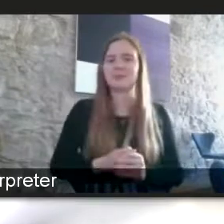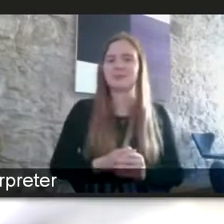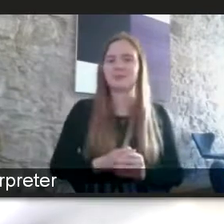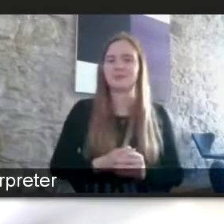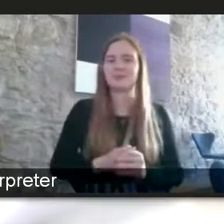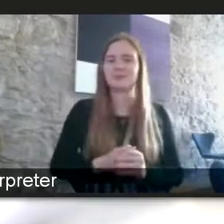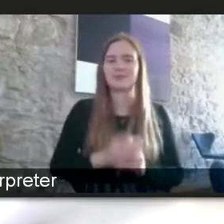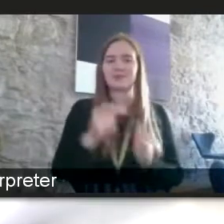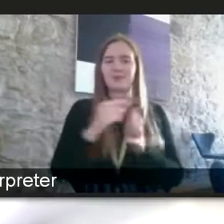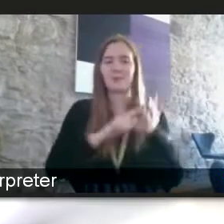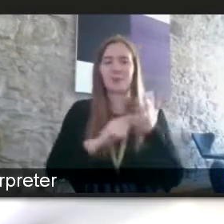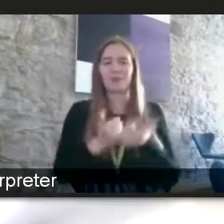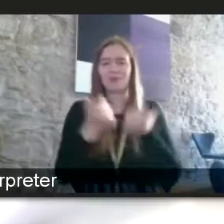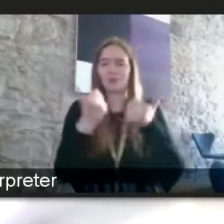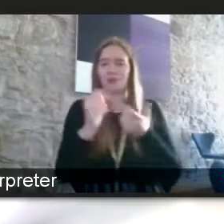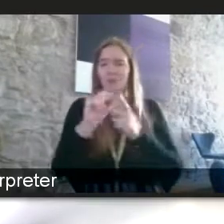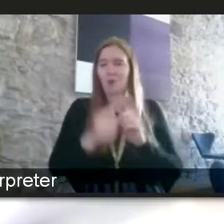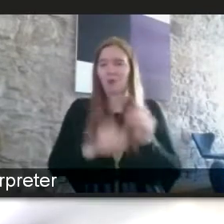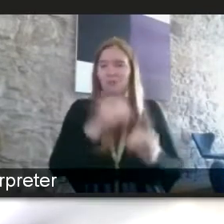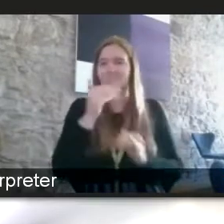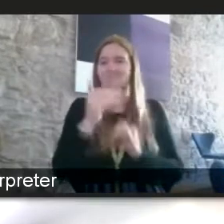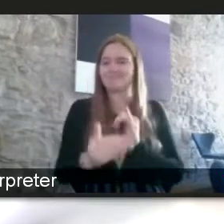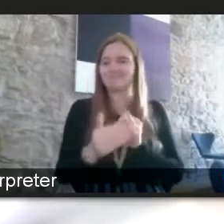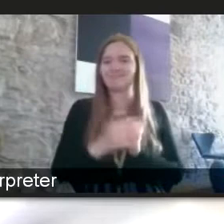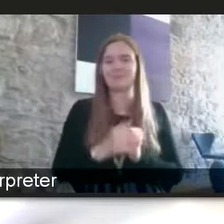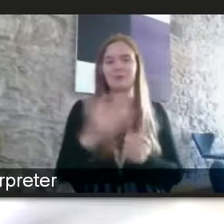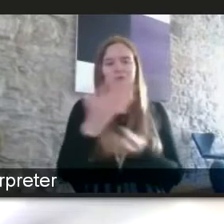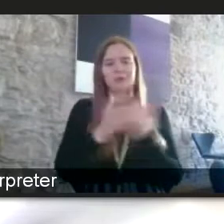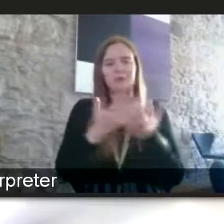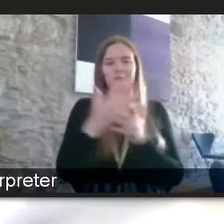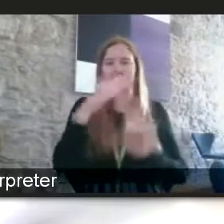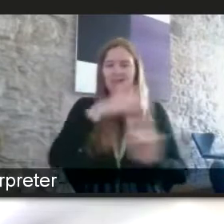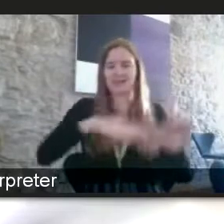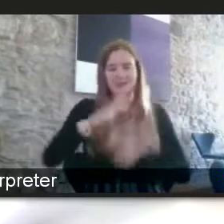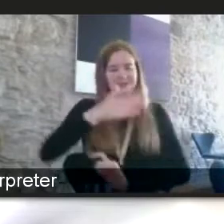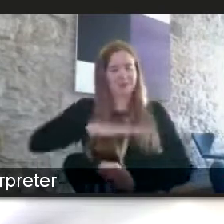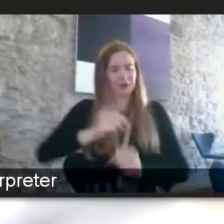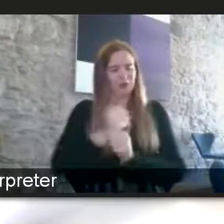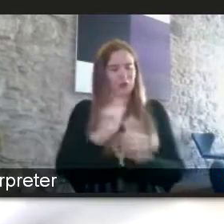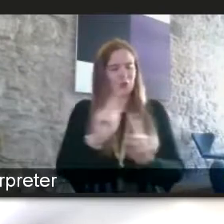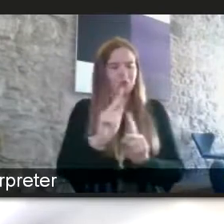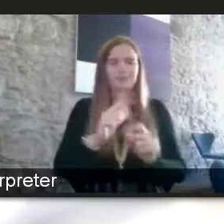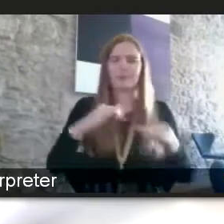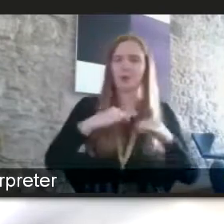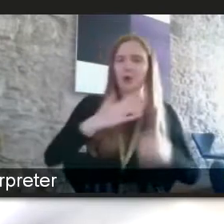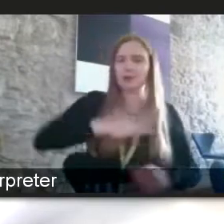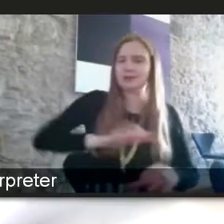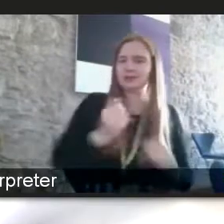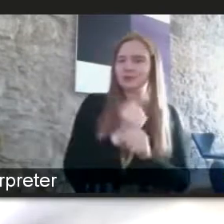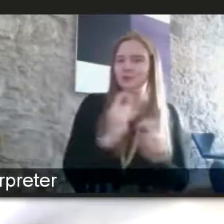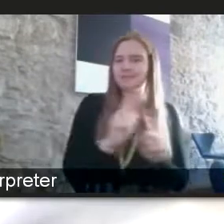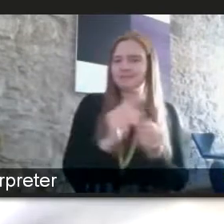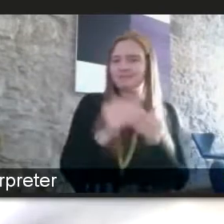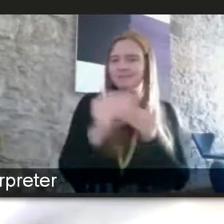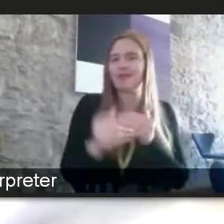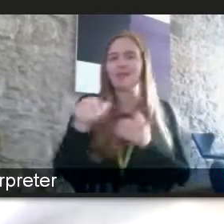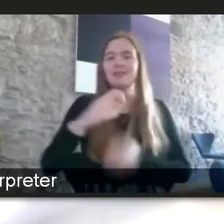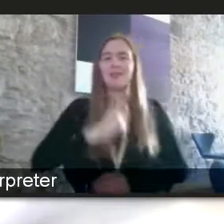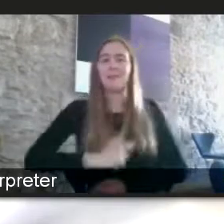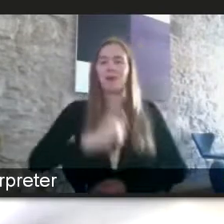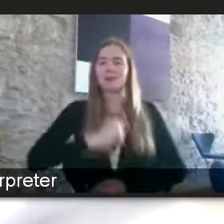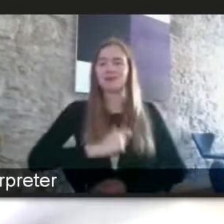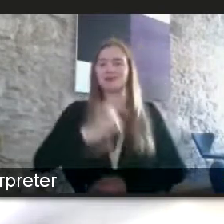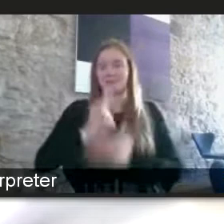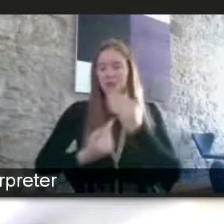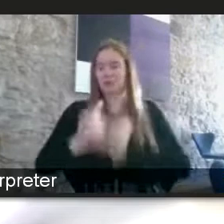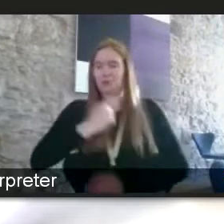to finish i think we've talked about what a society what we need to do we talk about as employers what do we need to do this is all about the person the individual